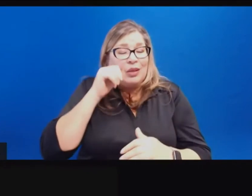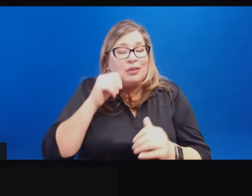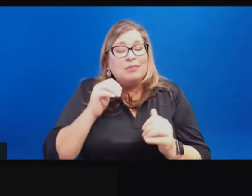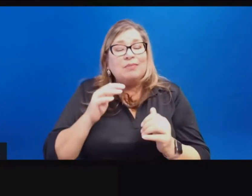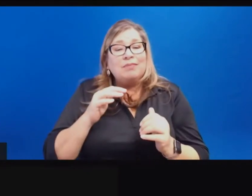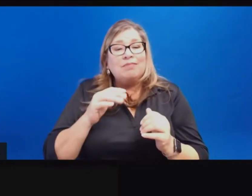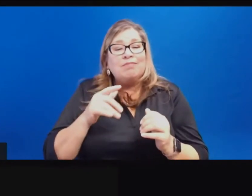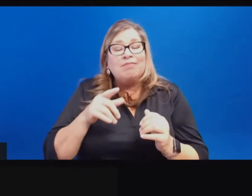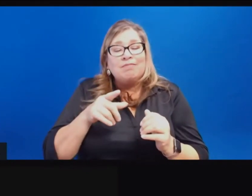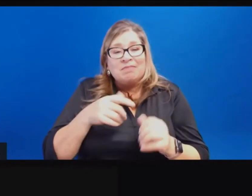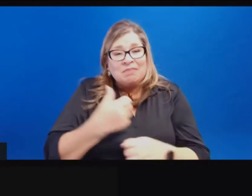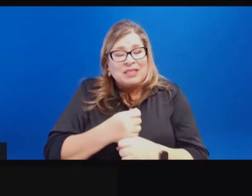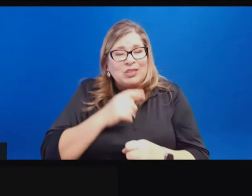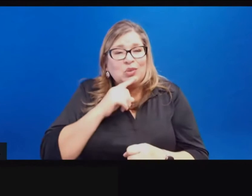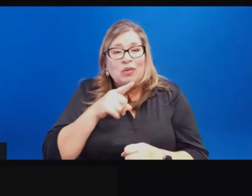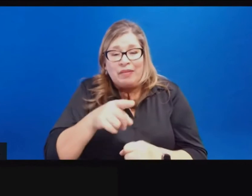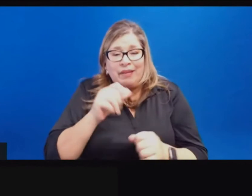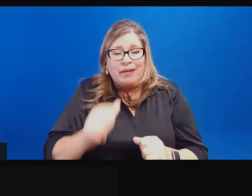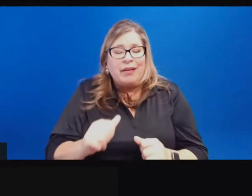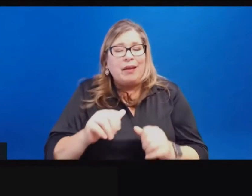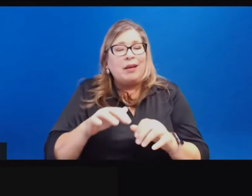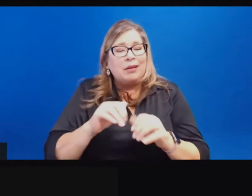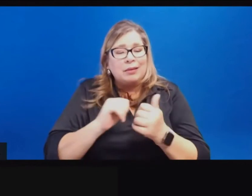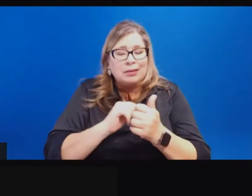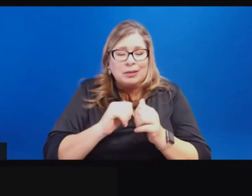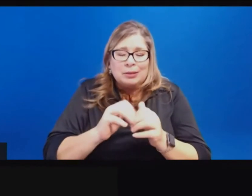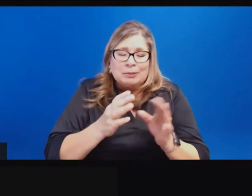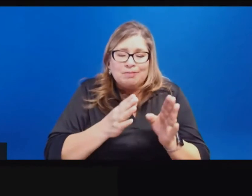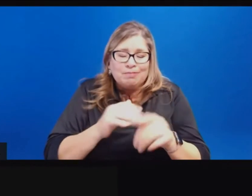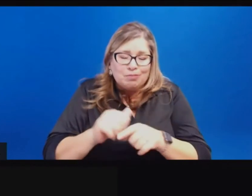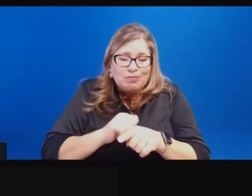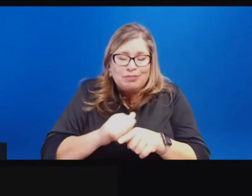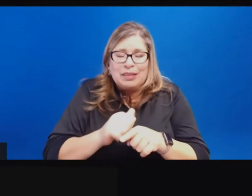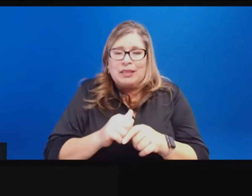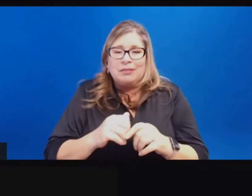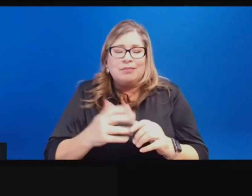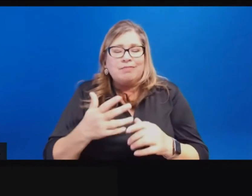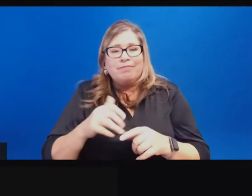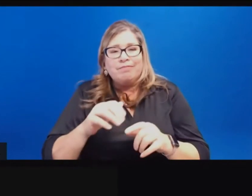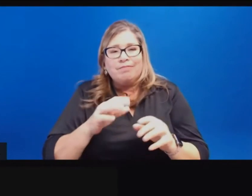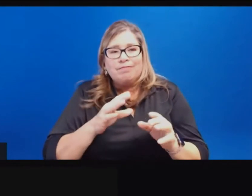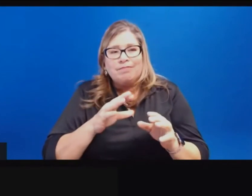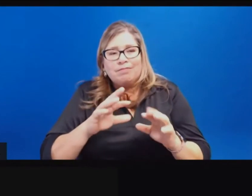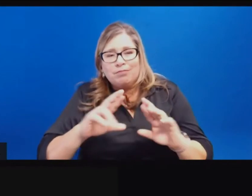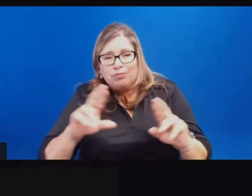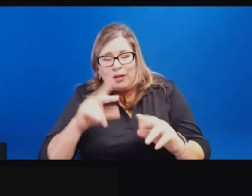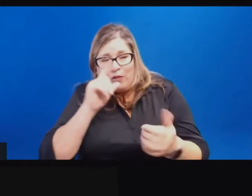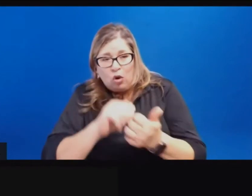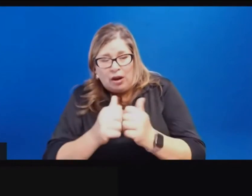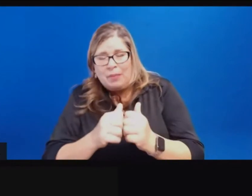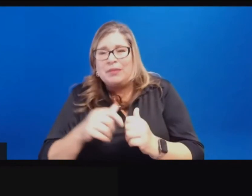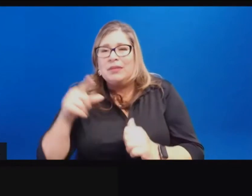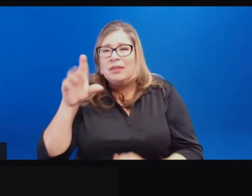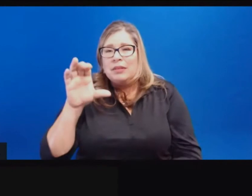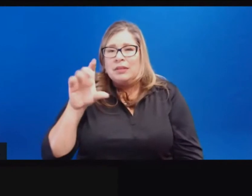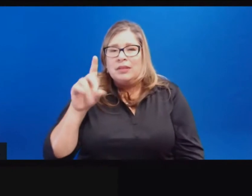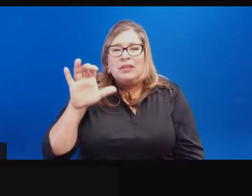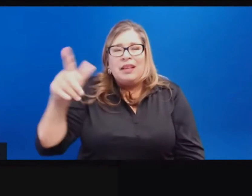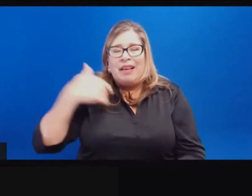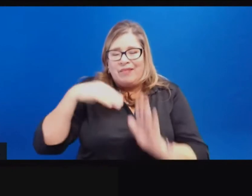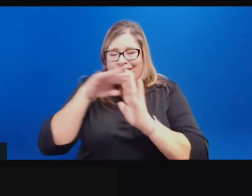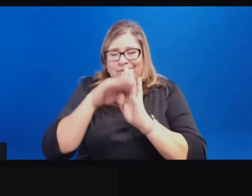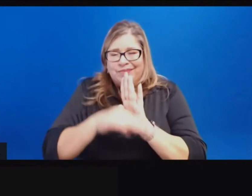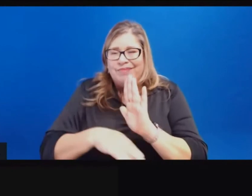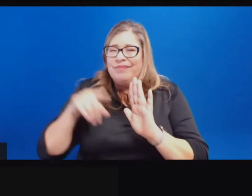preparation, conditioning, practice, and competition that is listed on the CDPH website. You can see things like cross